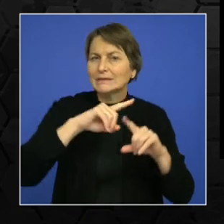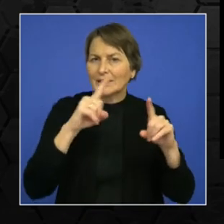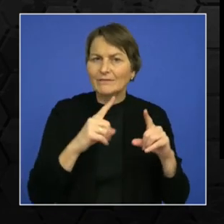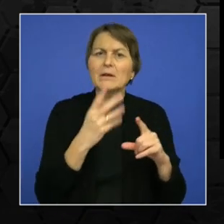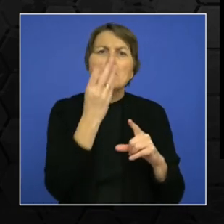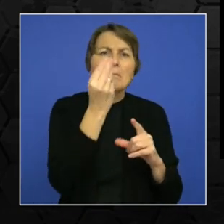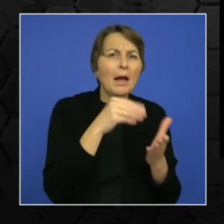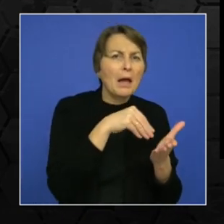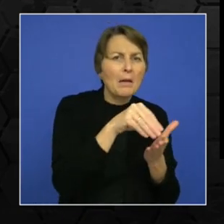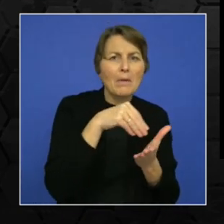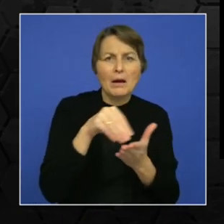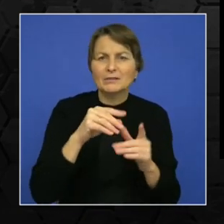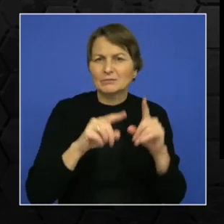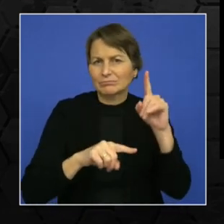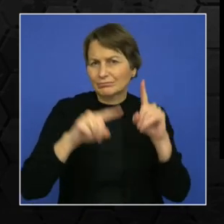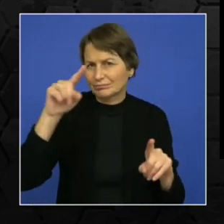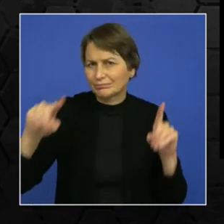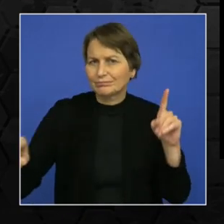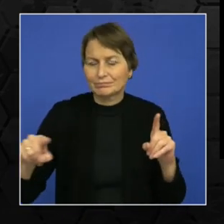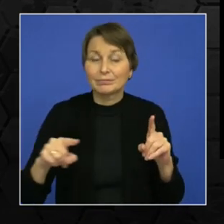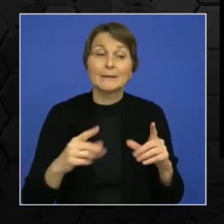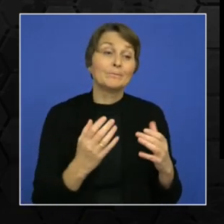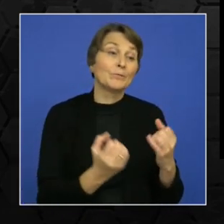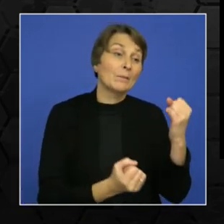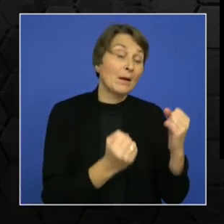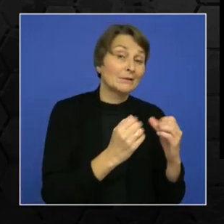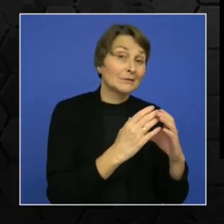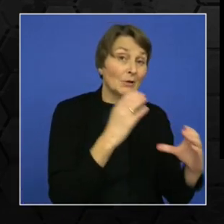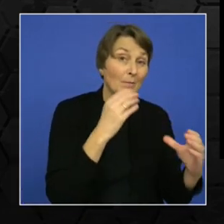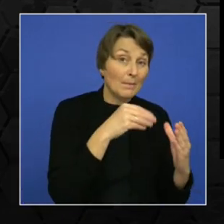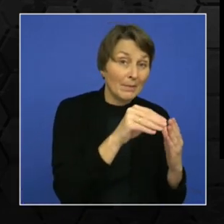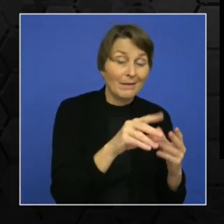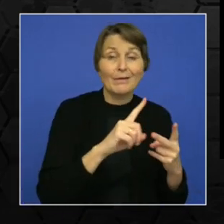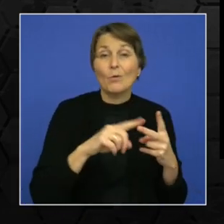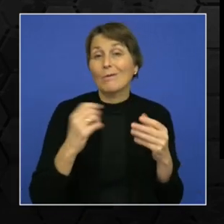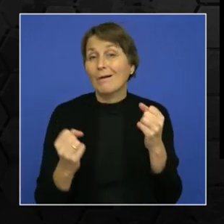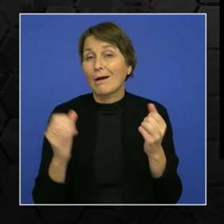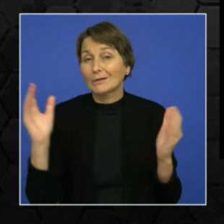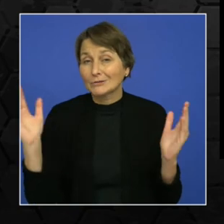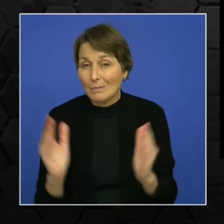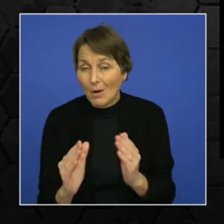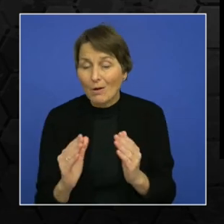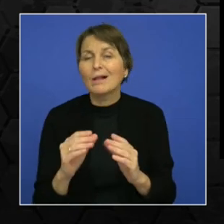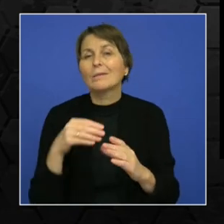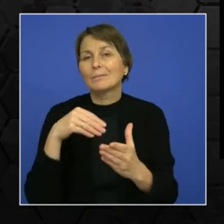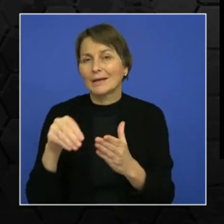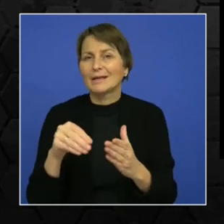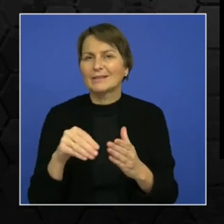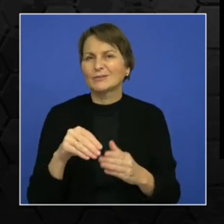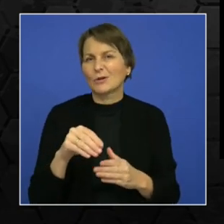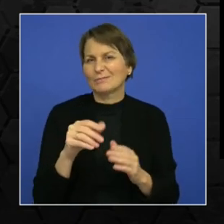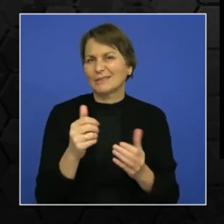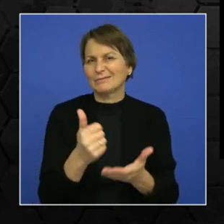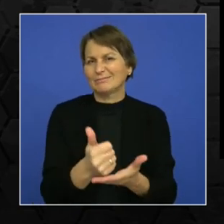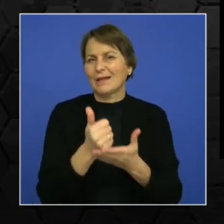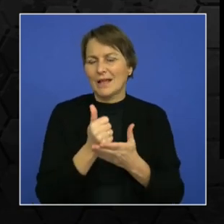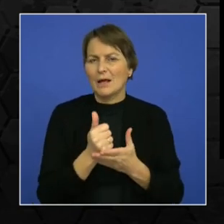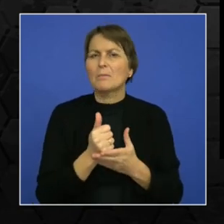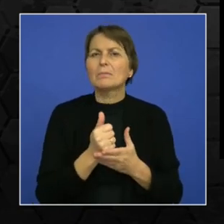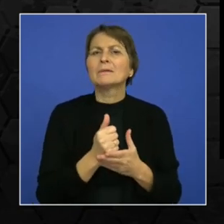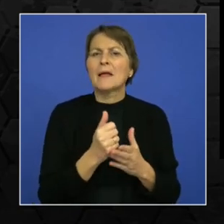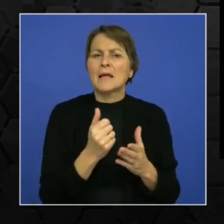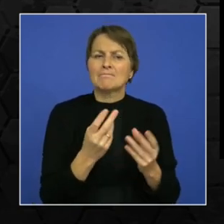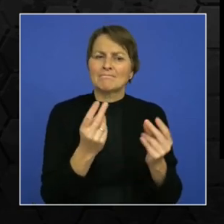than the ones for private transportation. So image recognition is basically used to identify whether the vehicle passing through our electronic toll collection booth